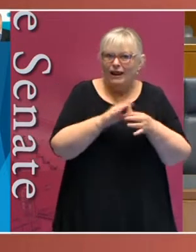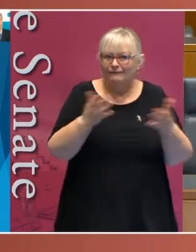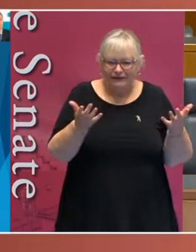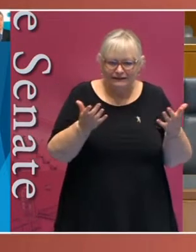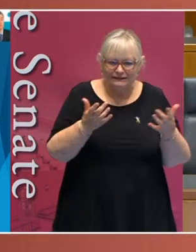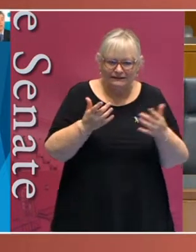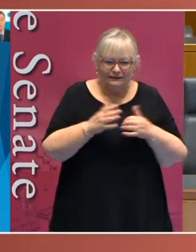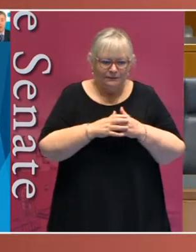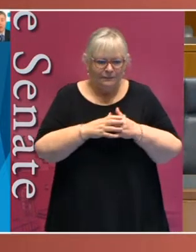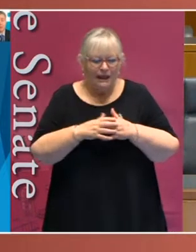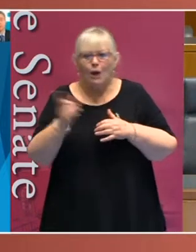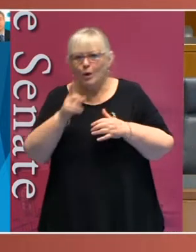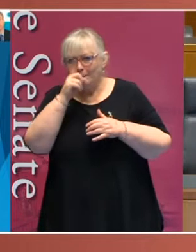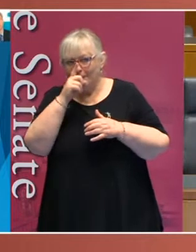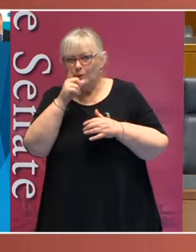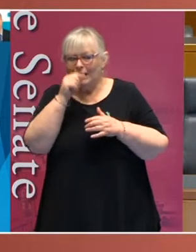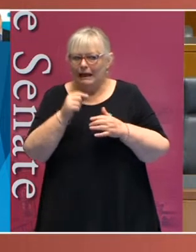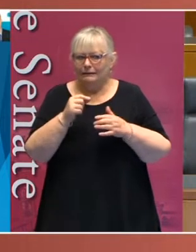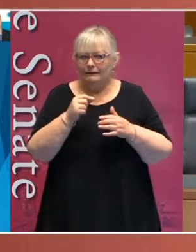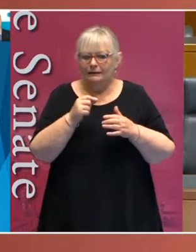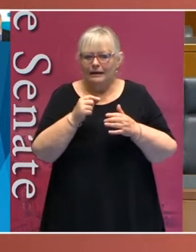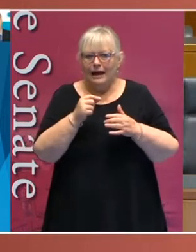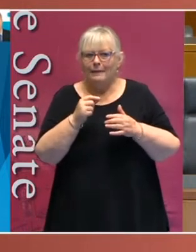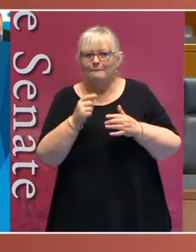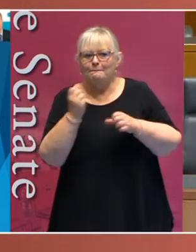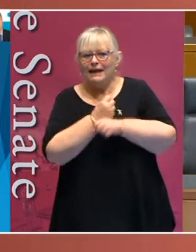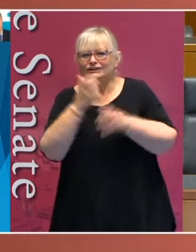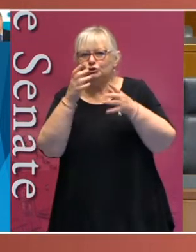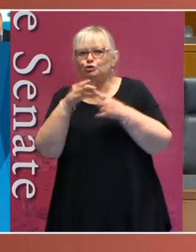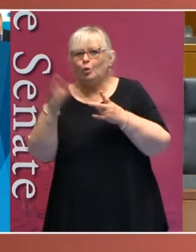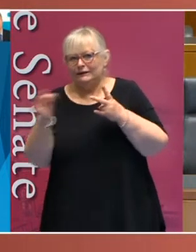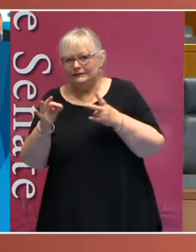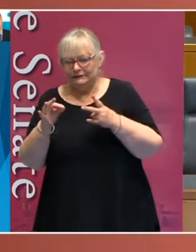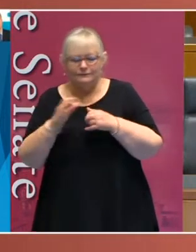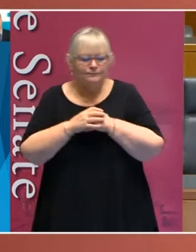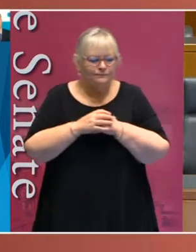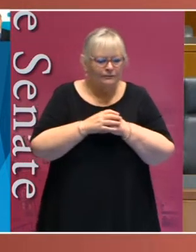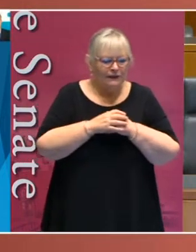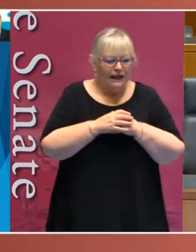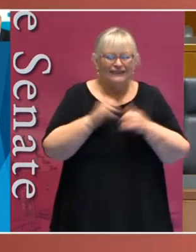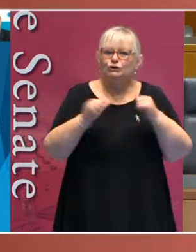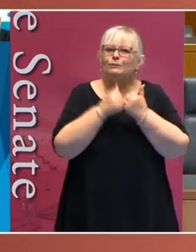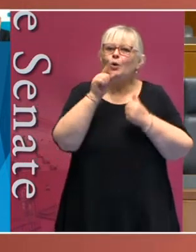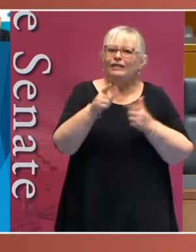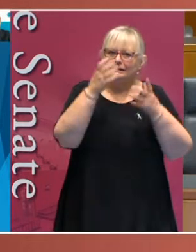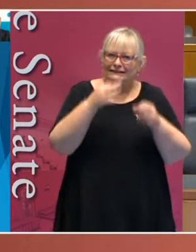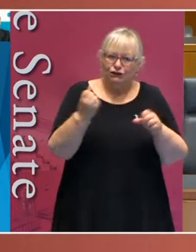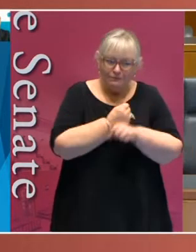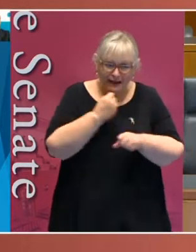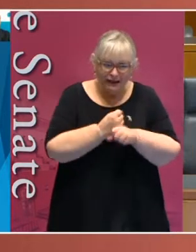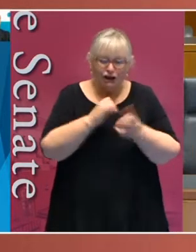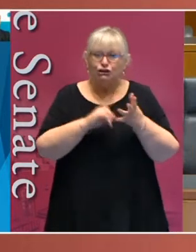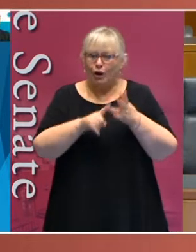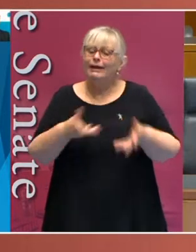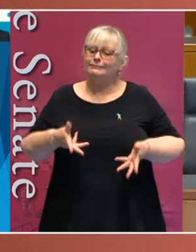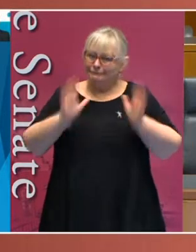reflective of people's underlying medical conditions and the need to support of decision making to consent to the provision